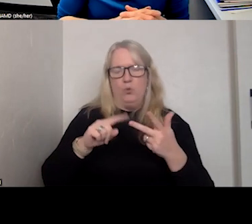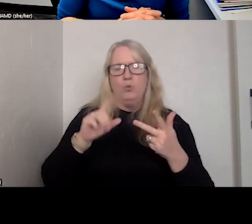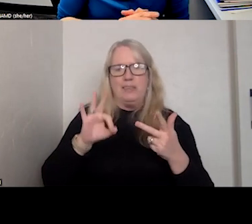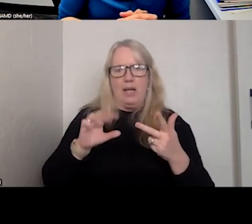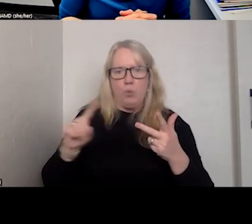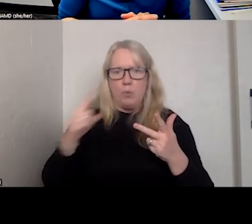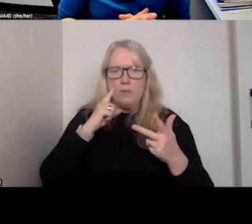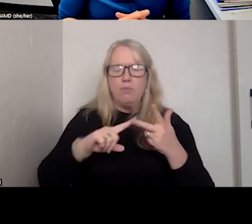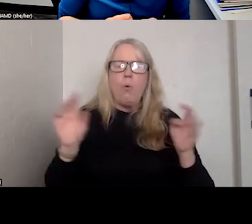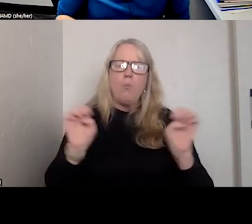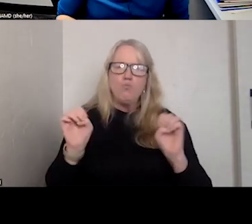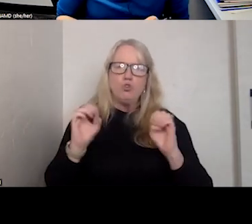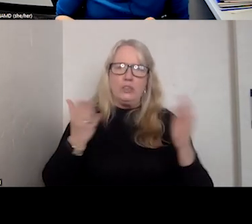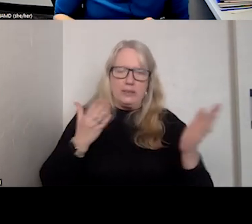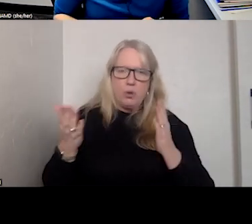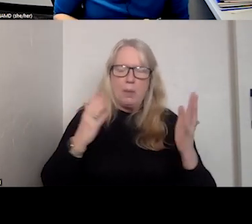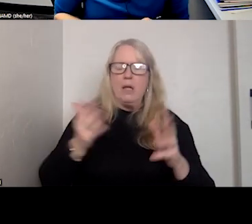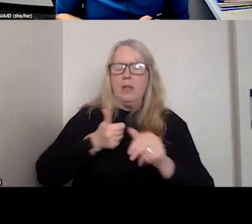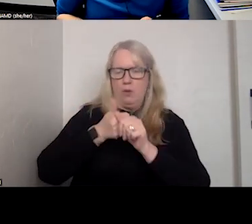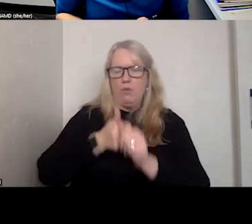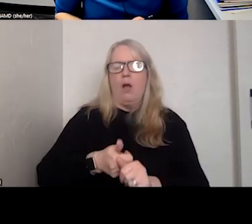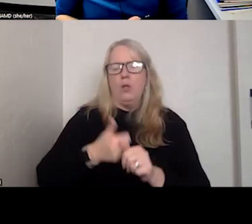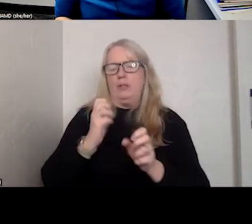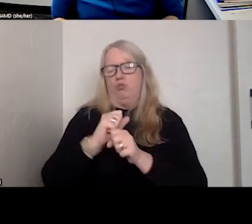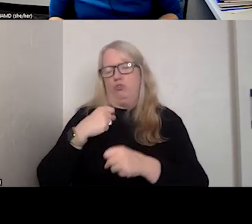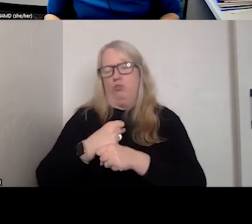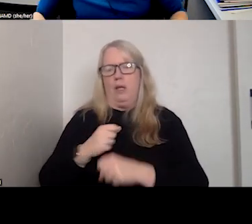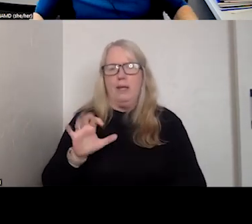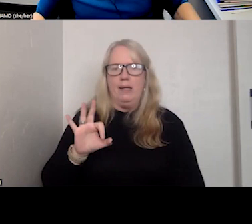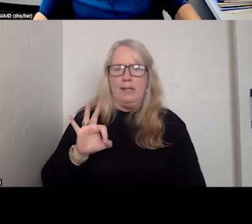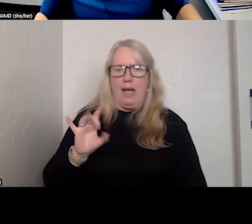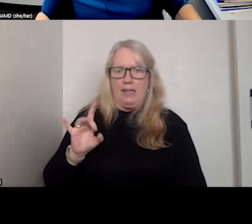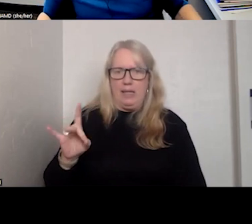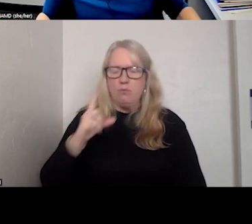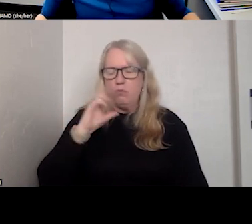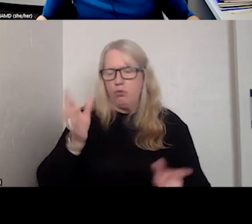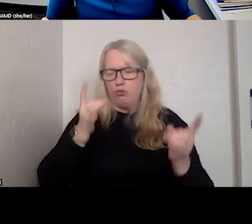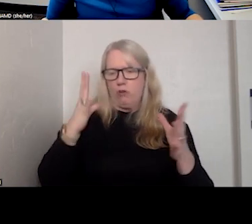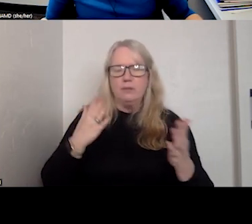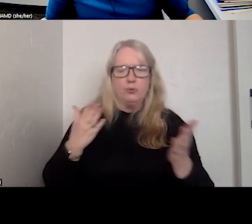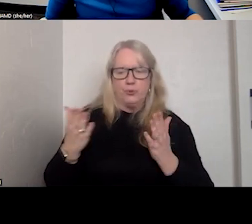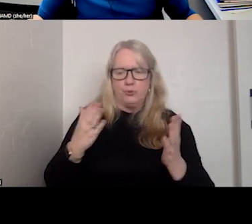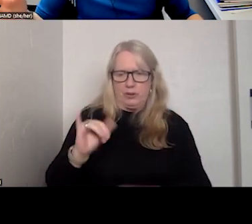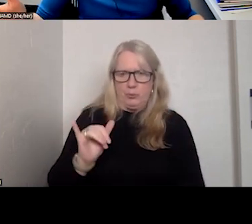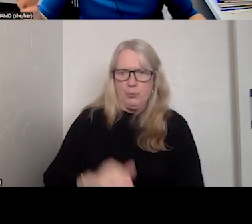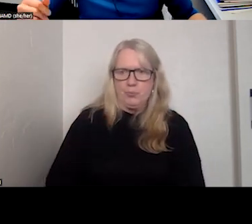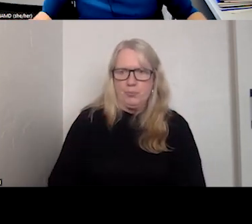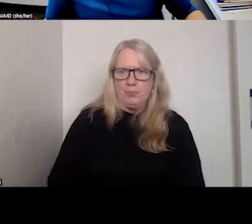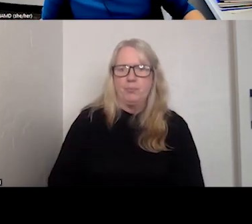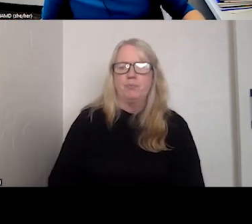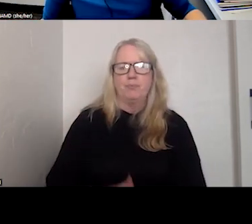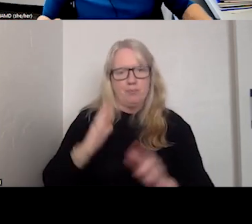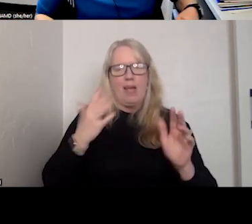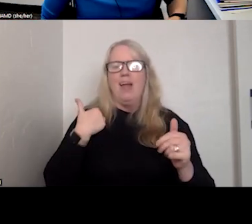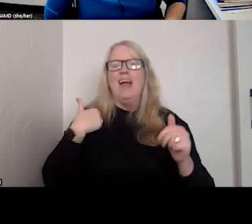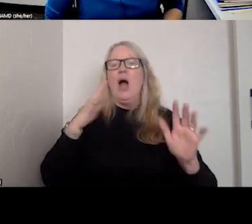emergency services, and they're following suit to create a nine eight eight for crisis services as well. And then of course, Australia,